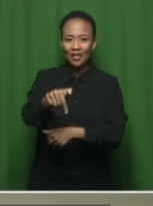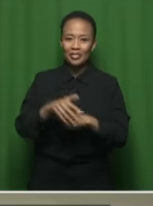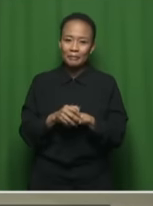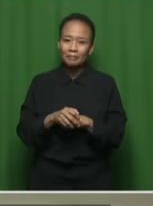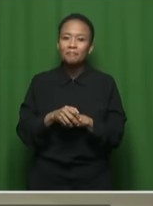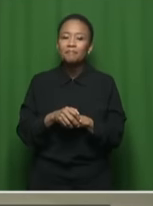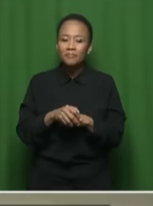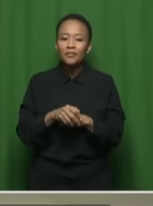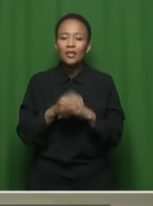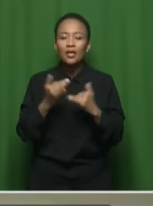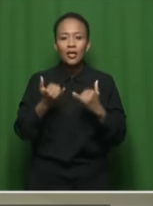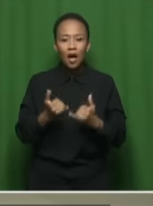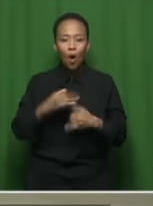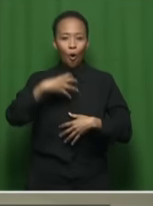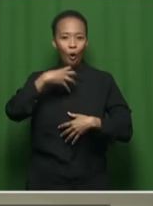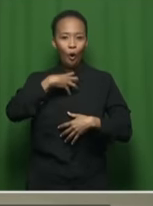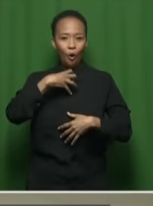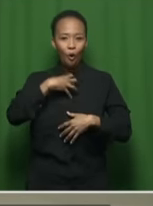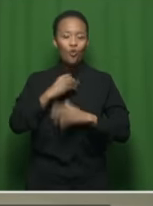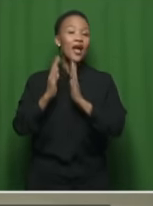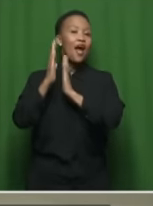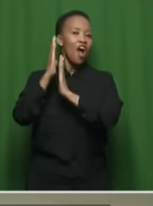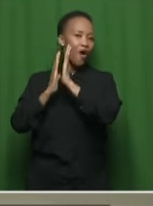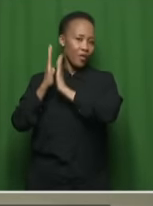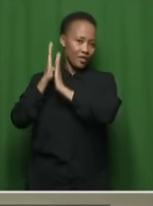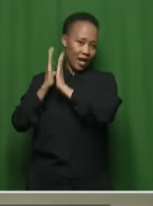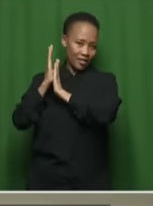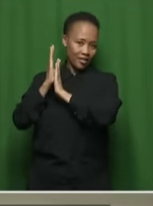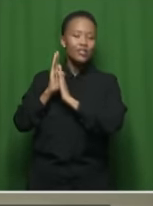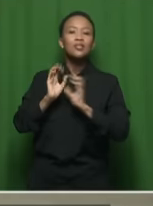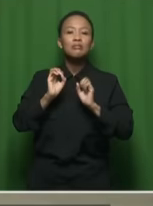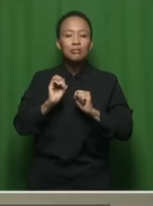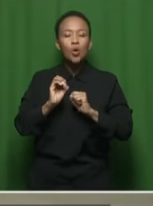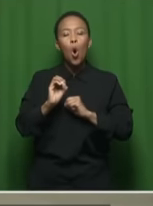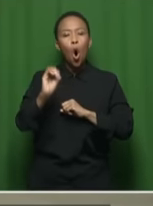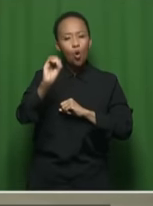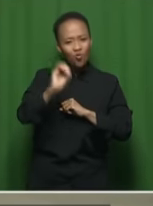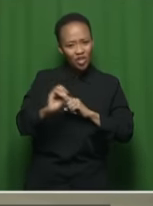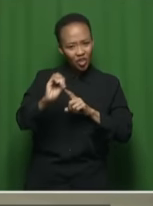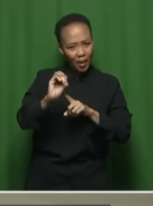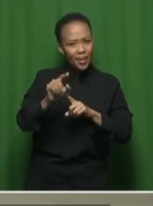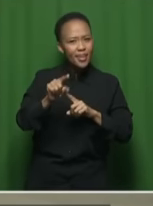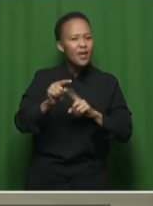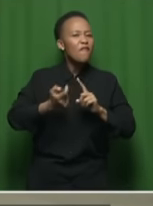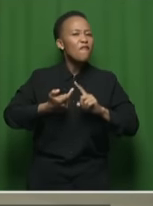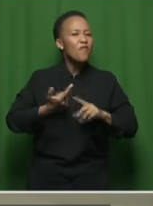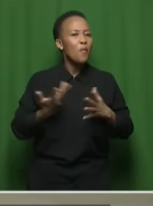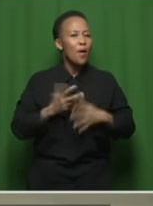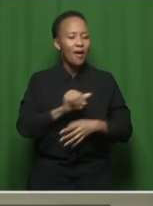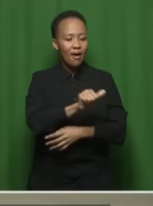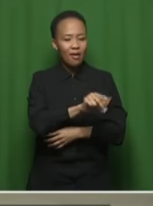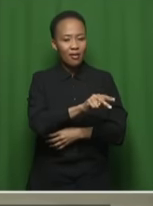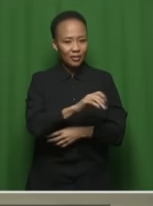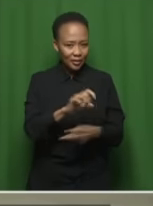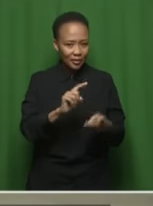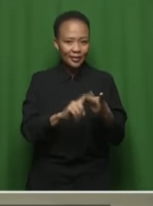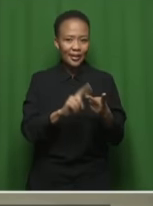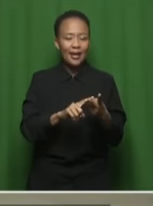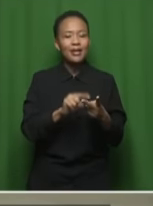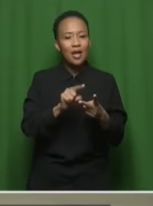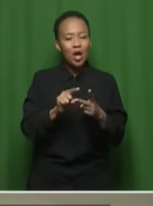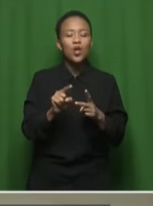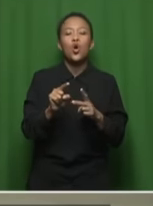is our own heritage, what is of origin coming from the ANC and the South African Communist Party